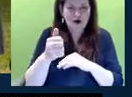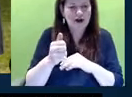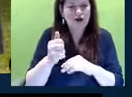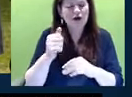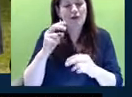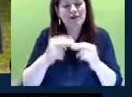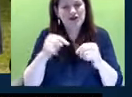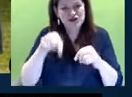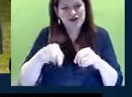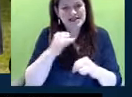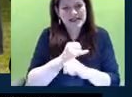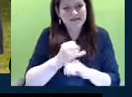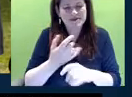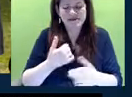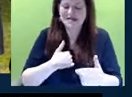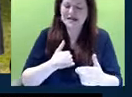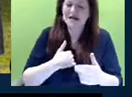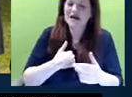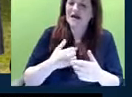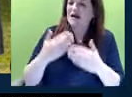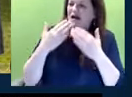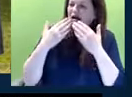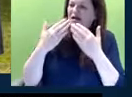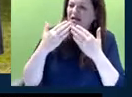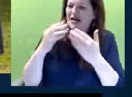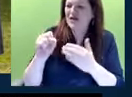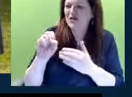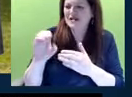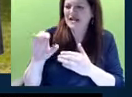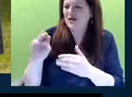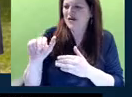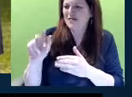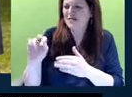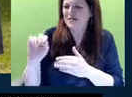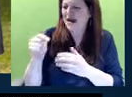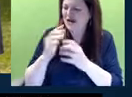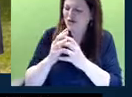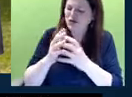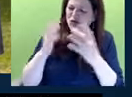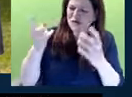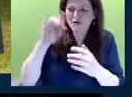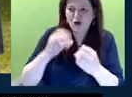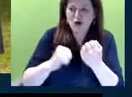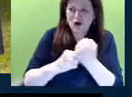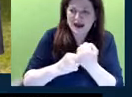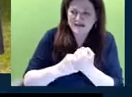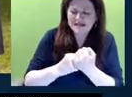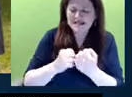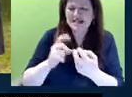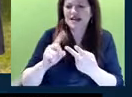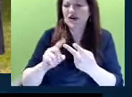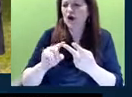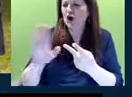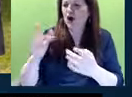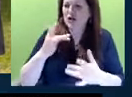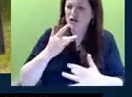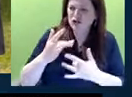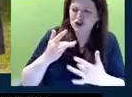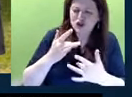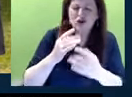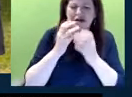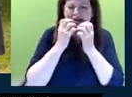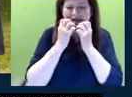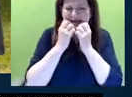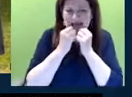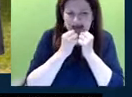this campus. I can't thank Secretary Manning enough for her advocacy, for her concern and care